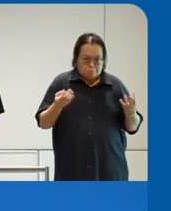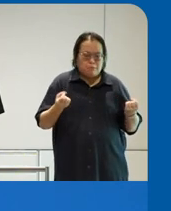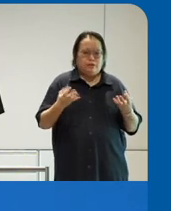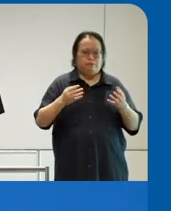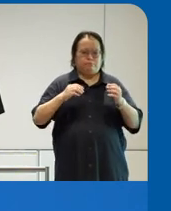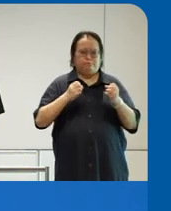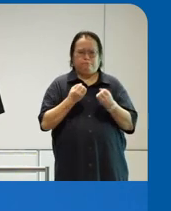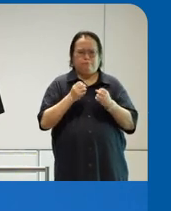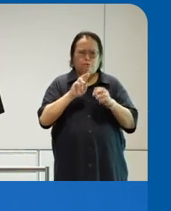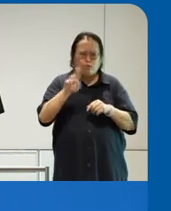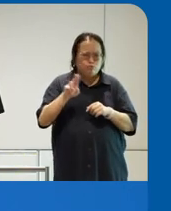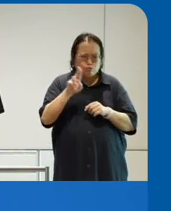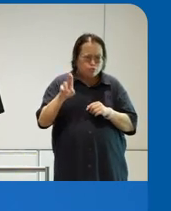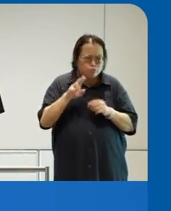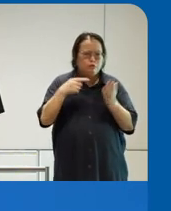technology that we have here.